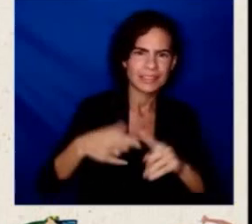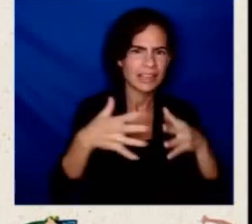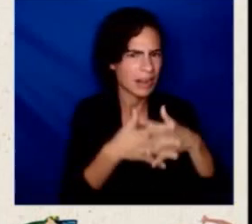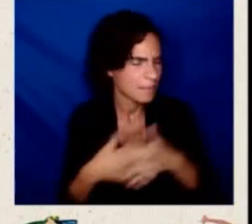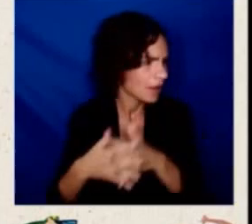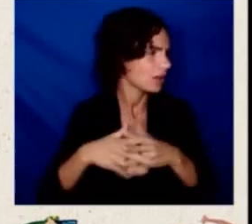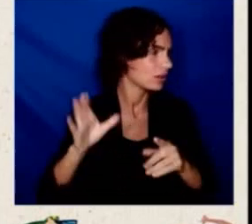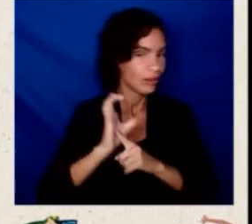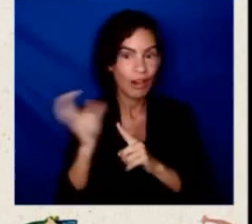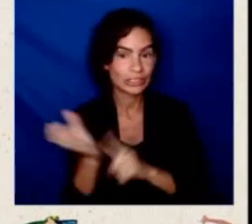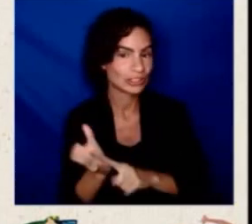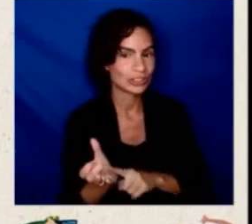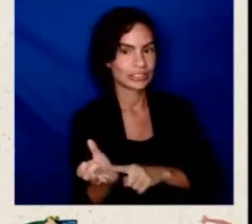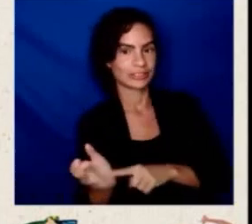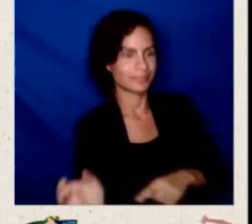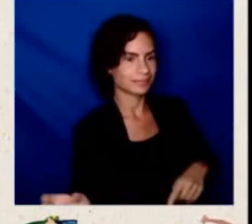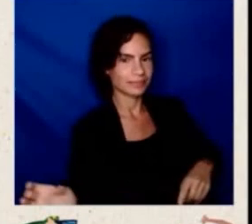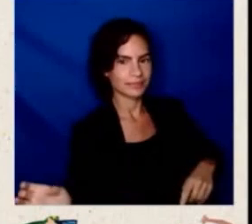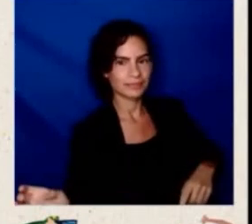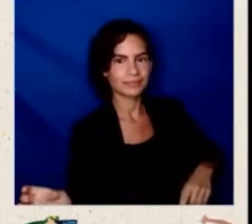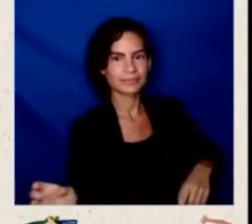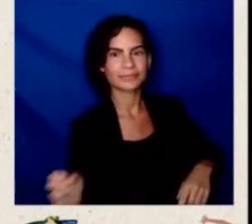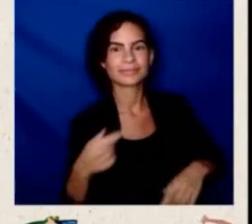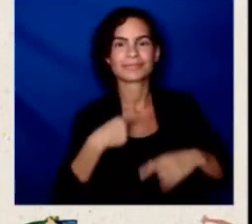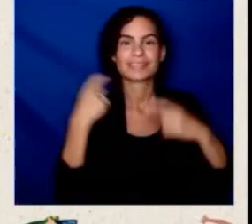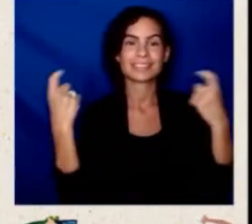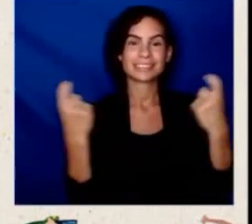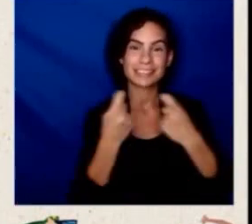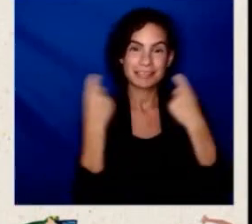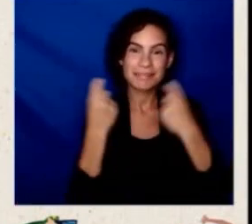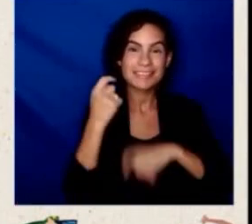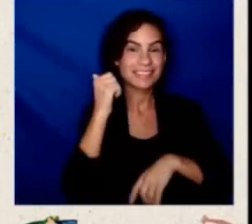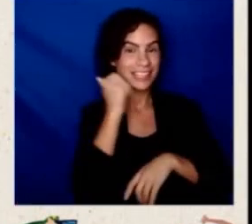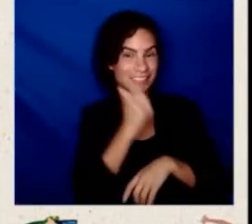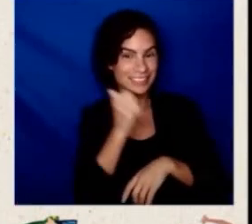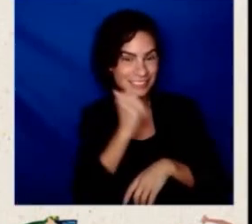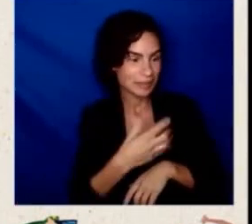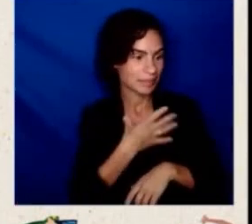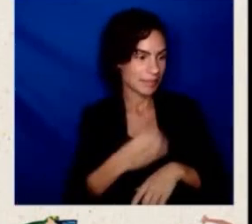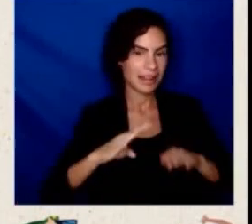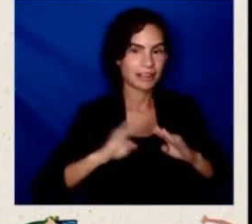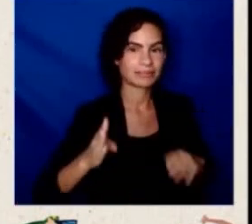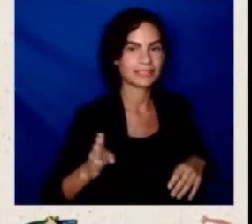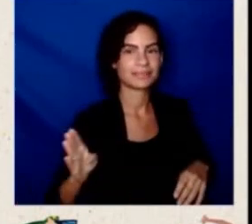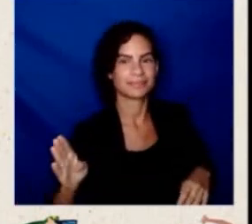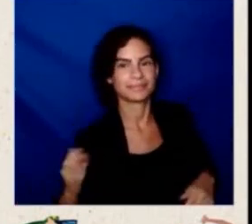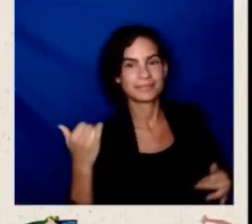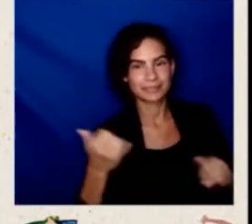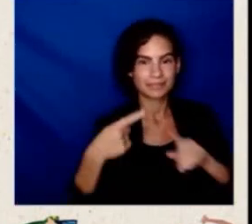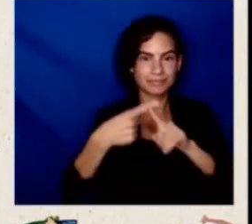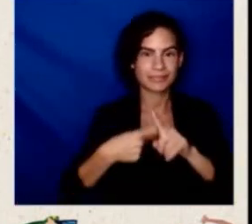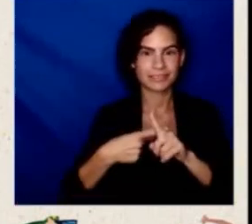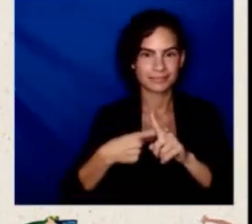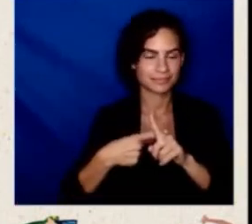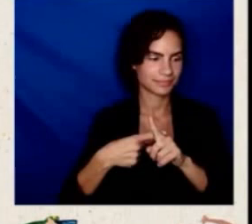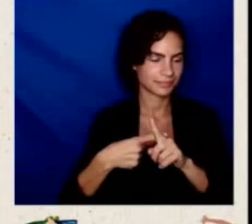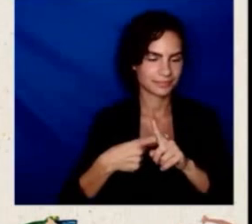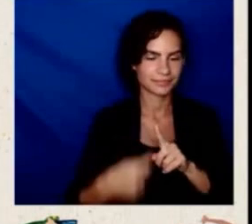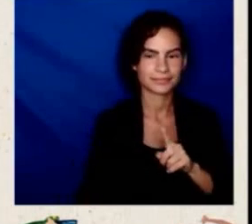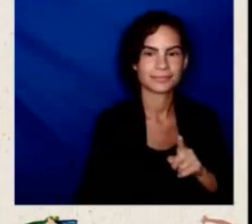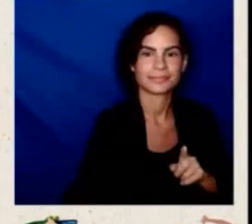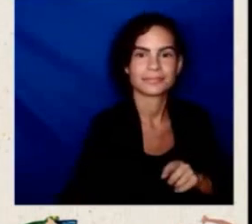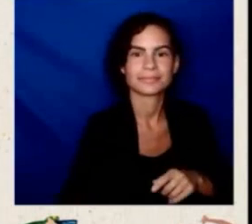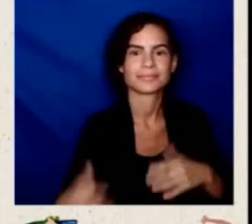throughout this administration and especially this month. Hispanic Heritage Month is about celebrating the contributions of Latinos,